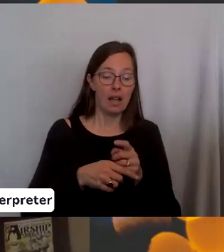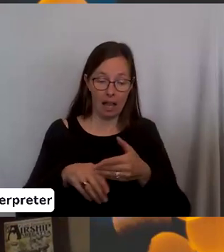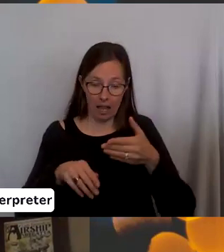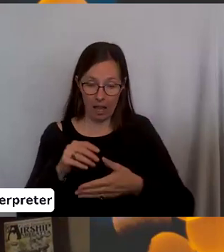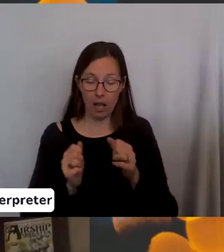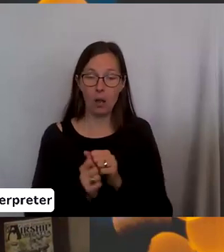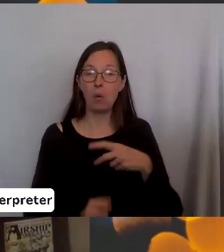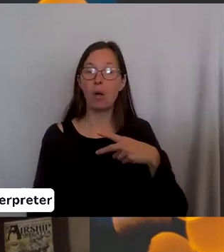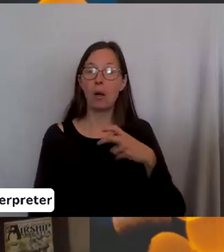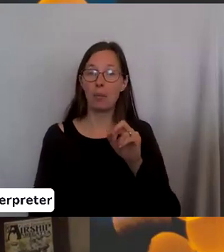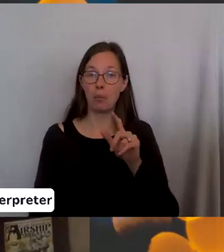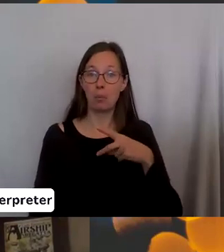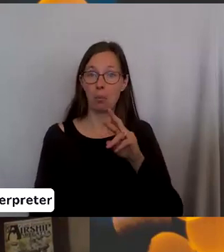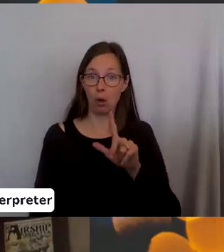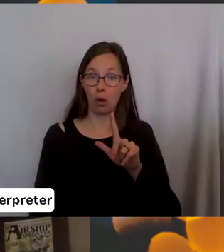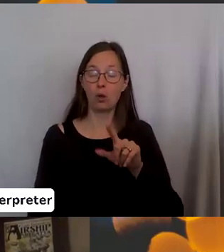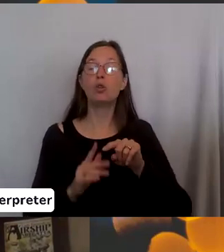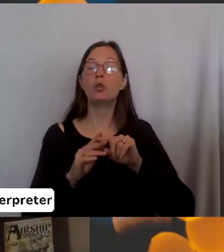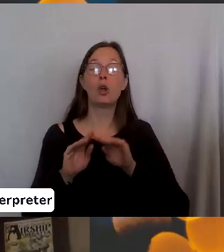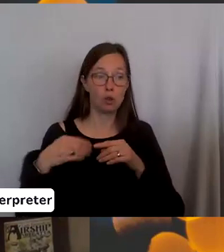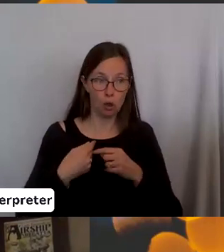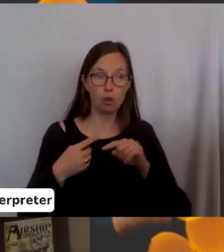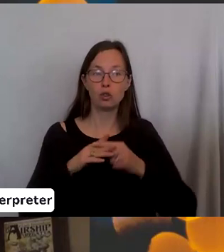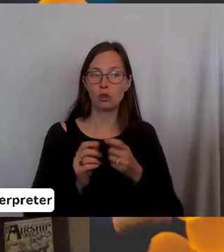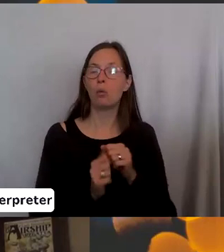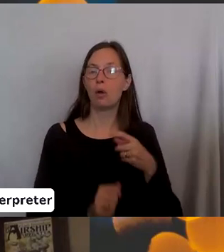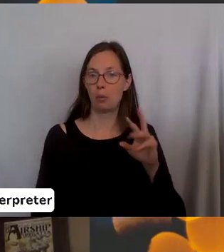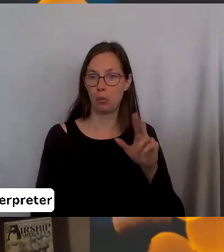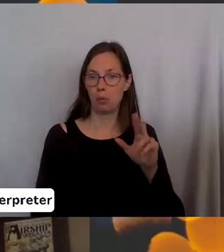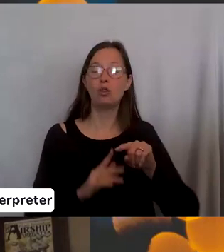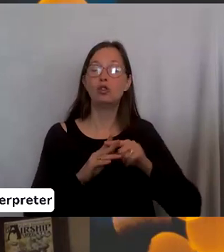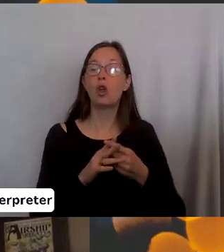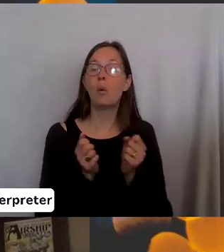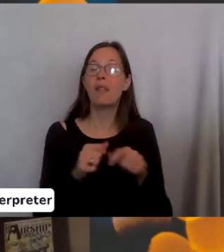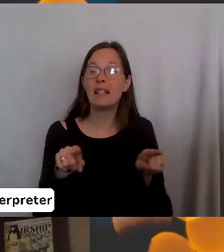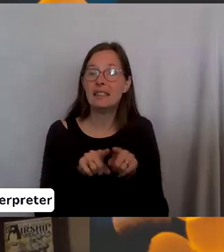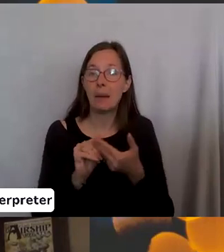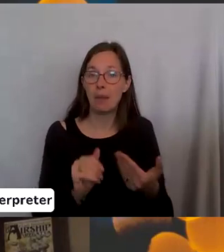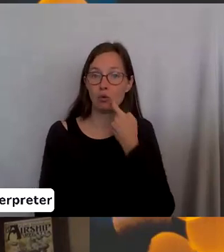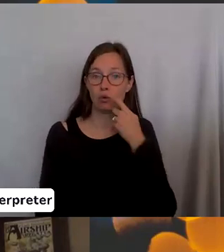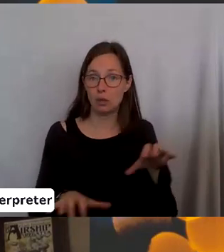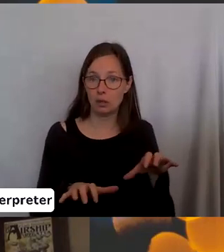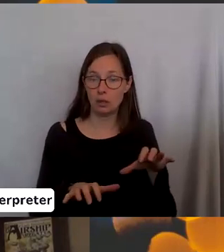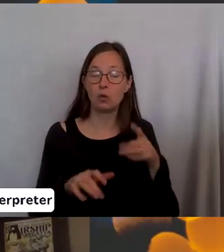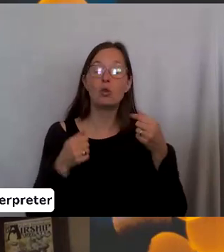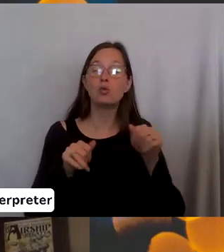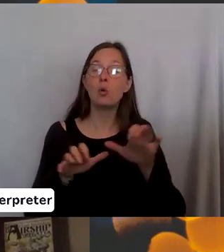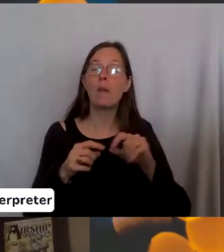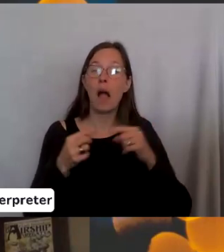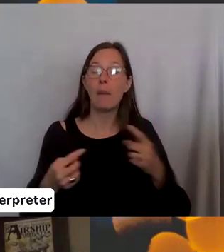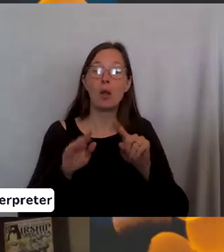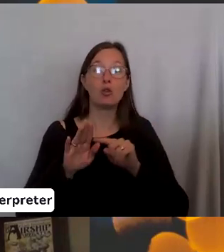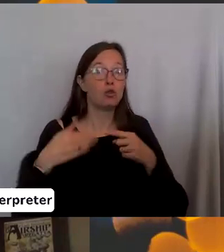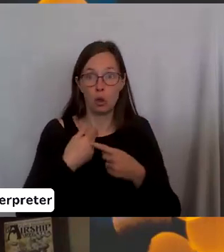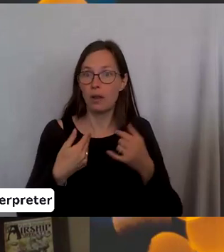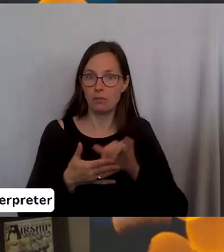around, you start with a purl stitch. Yeah. You start with the same thing you ended, because even though you're trying to do the opposite, when you turn around, it